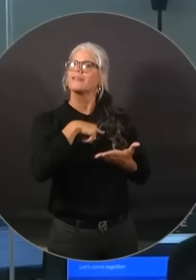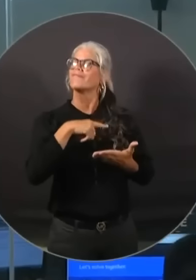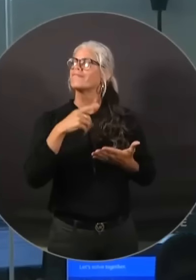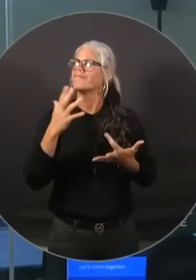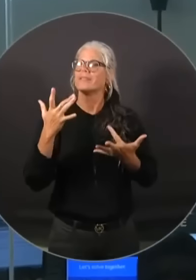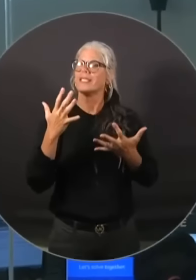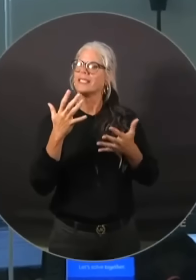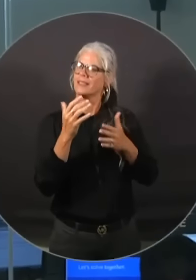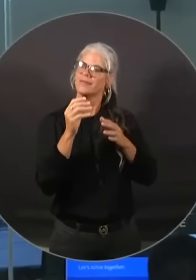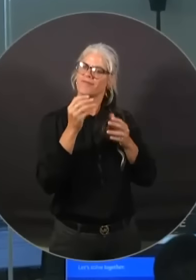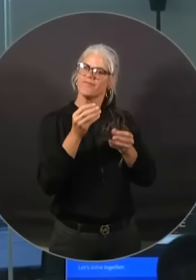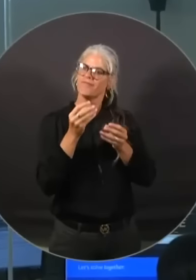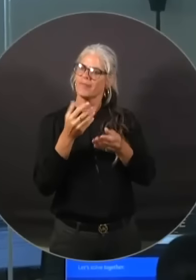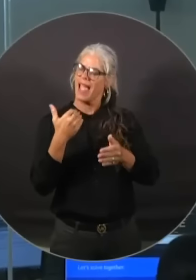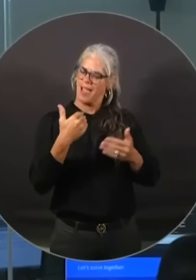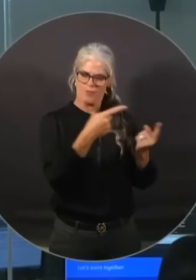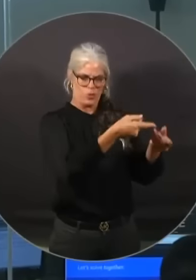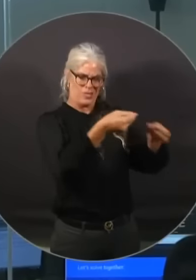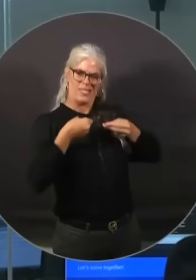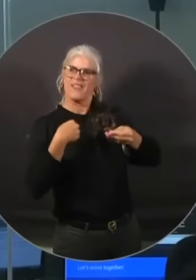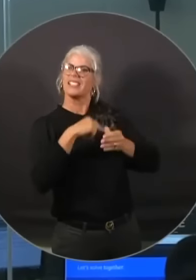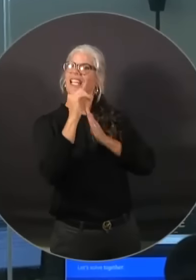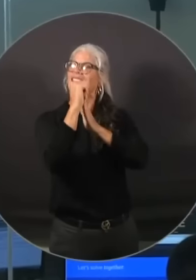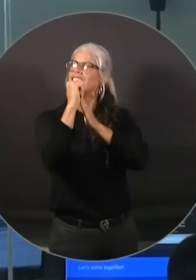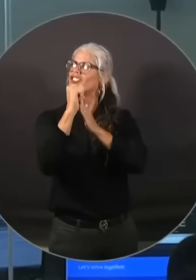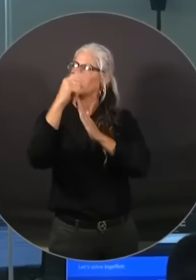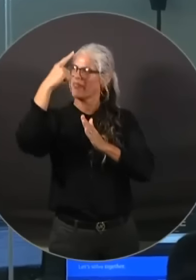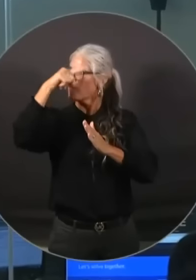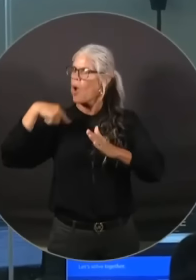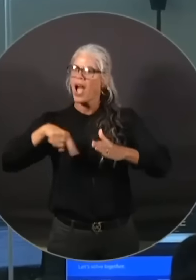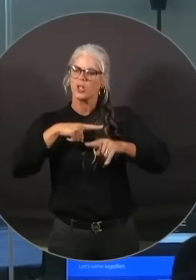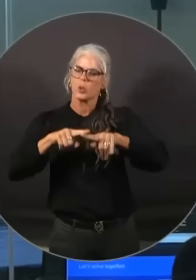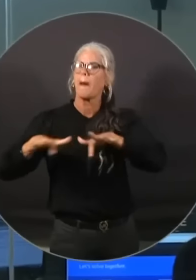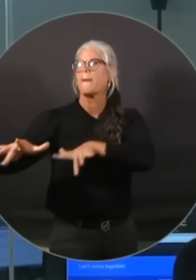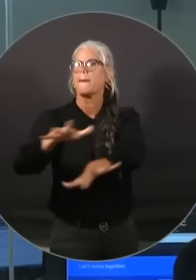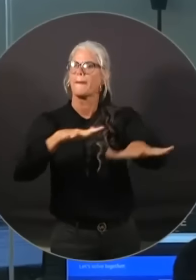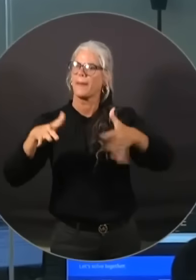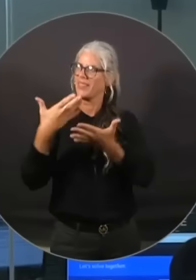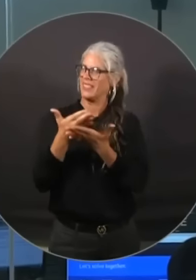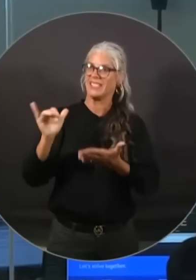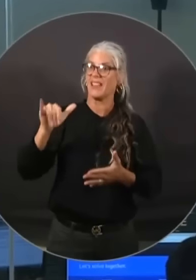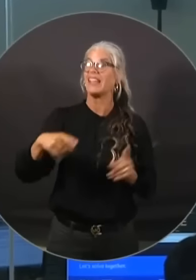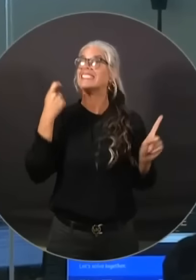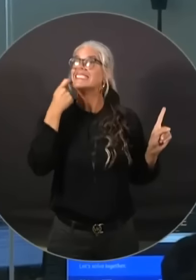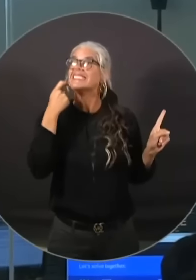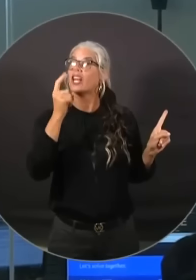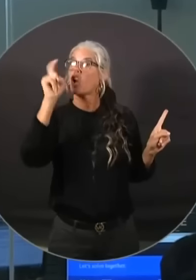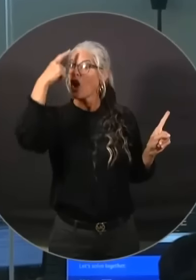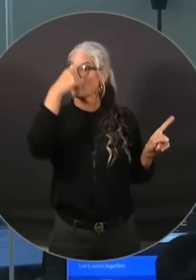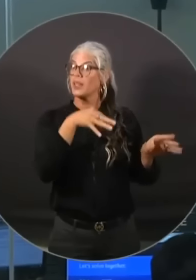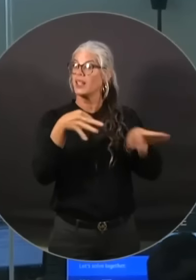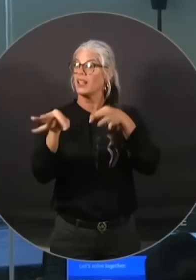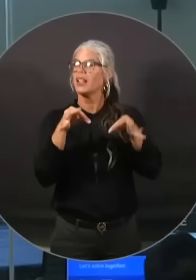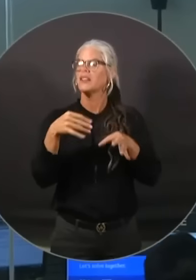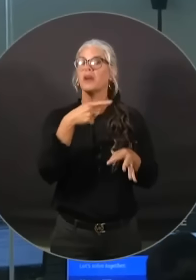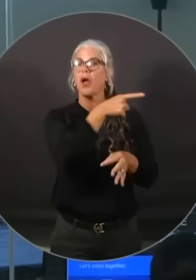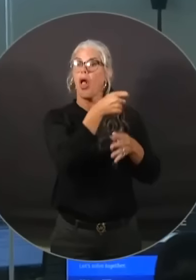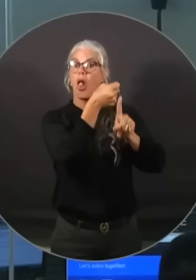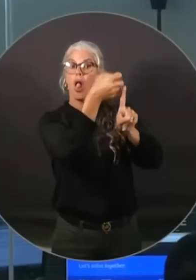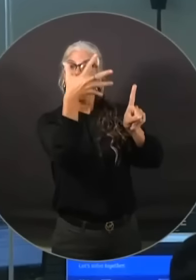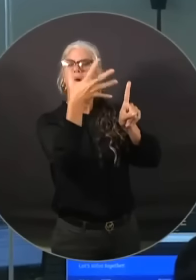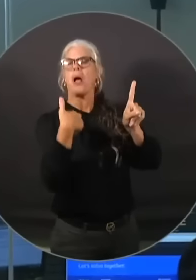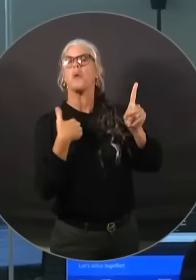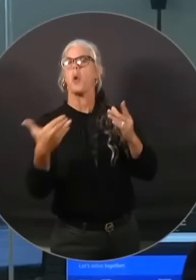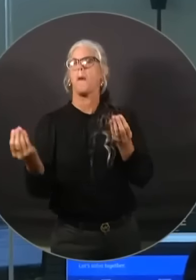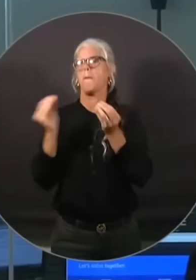leadership that is needed for such an event like this. As the governor indicated, I'm going to start kind of where he's left off. Safety,